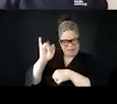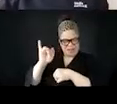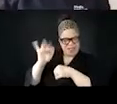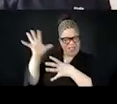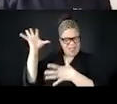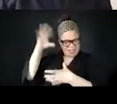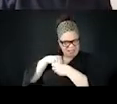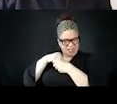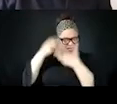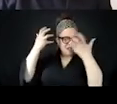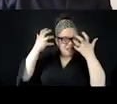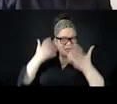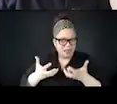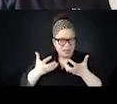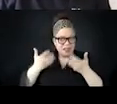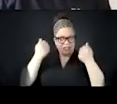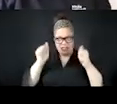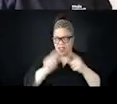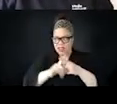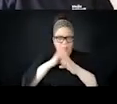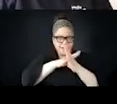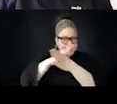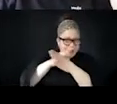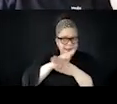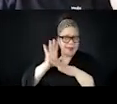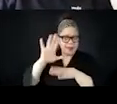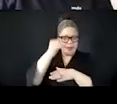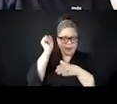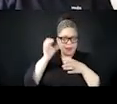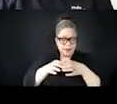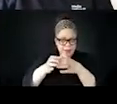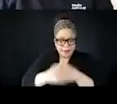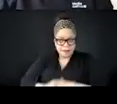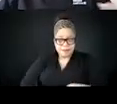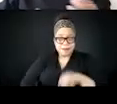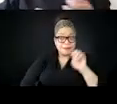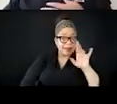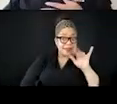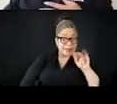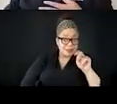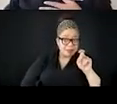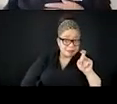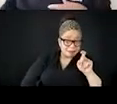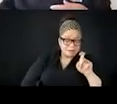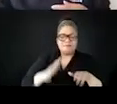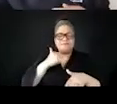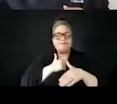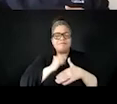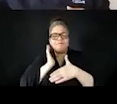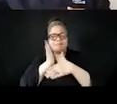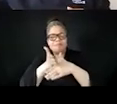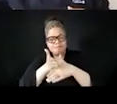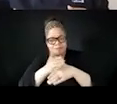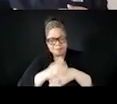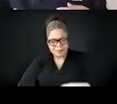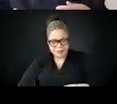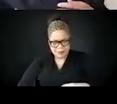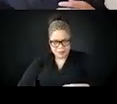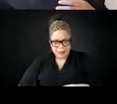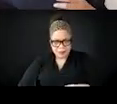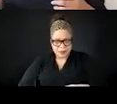Yes. Uh, sorry to interrupt. Um, the cameras have asked if you could slow down just a teeny bit. Yes, I'm sorry. I apologize.